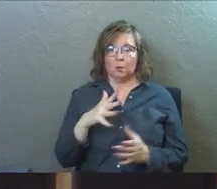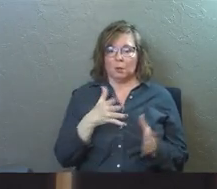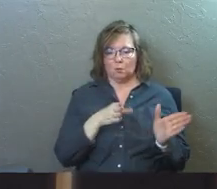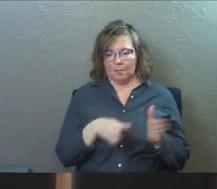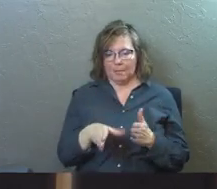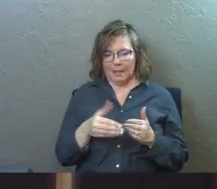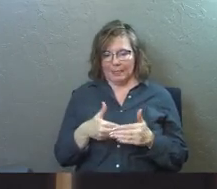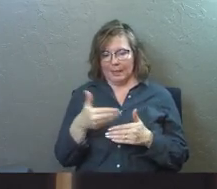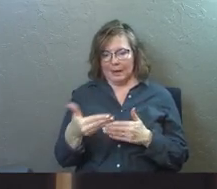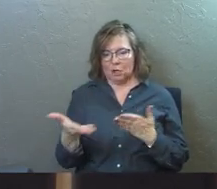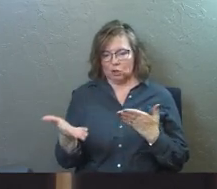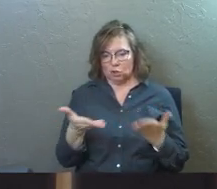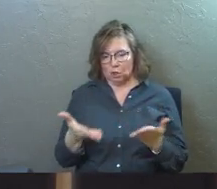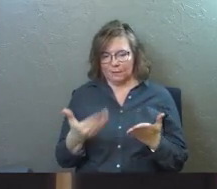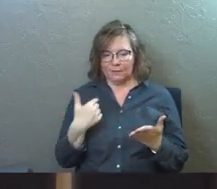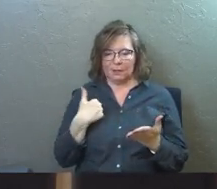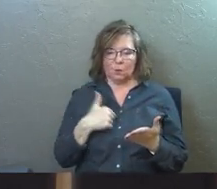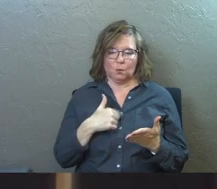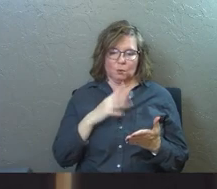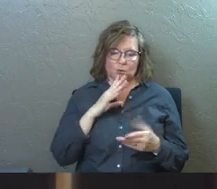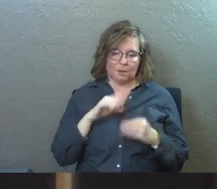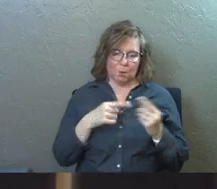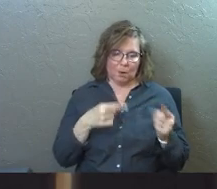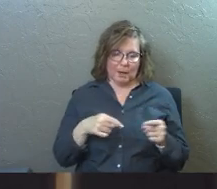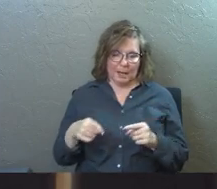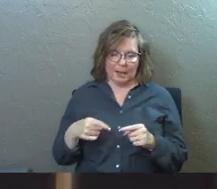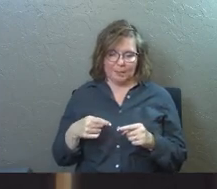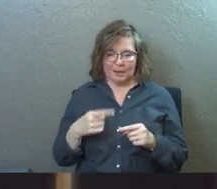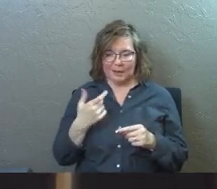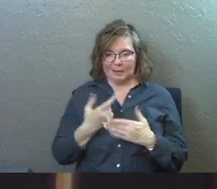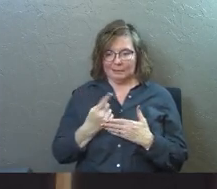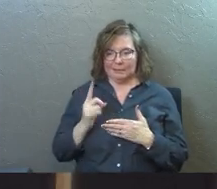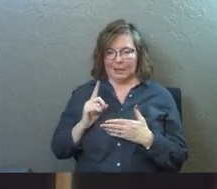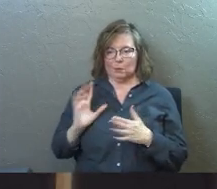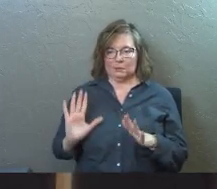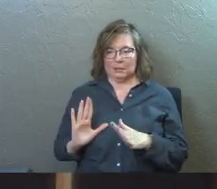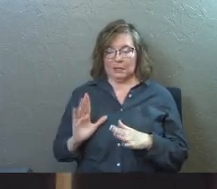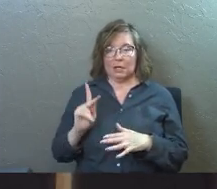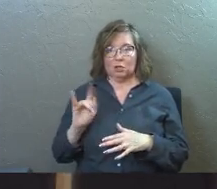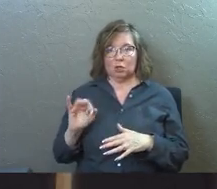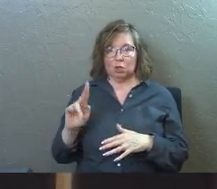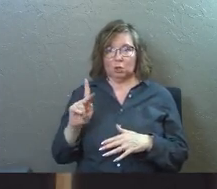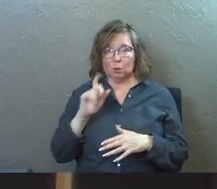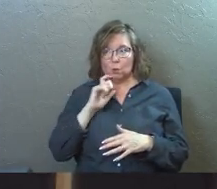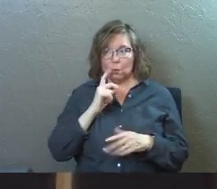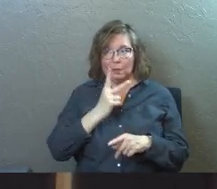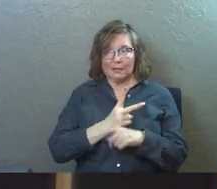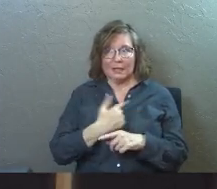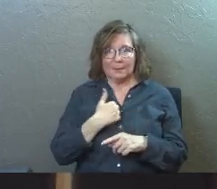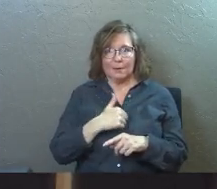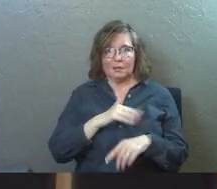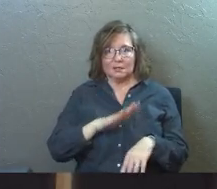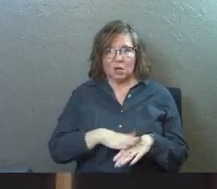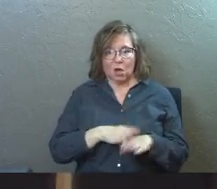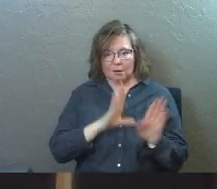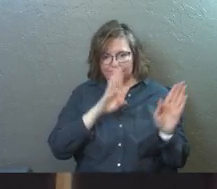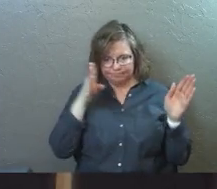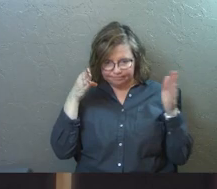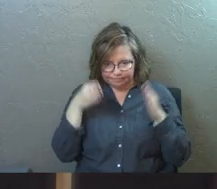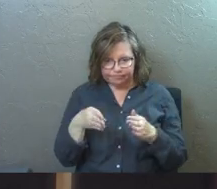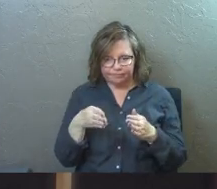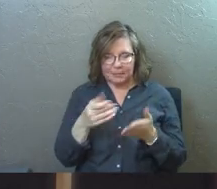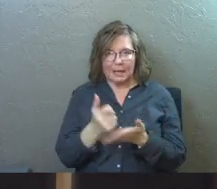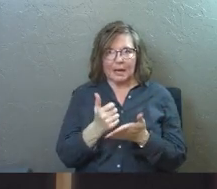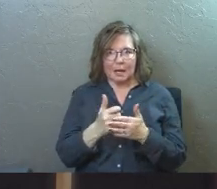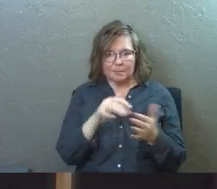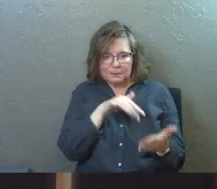would go to plan the next service and we'd talk about what happened the last Sunday. And Kirk is the one who would keep us on the straight and narrow